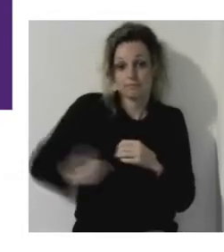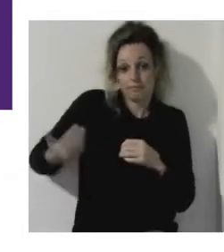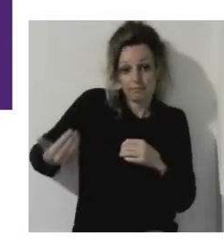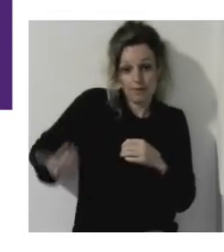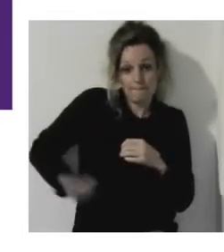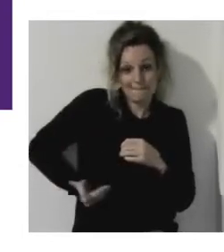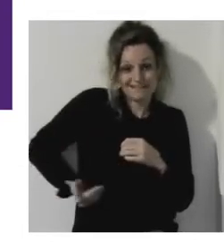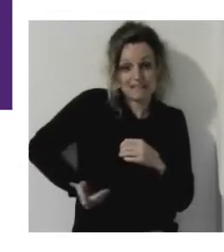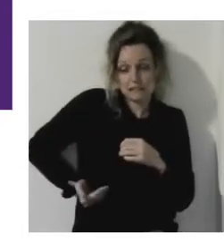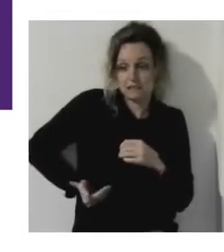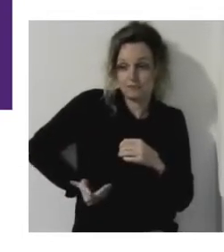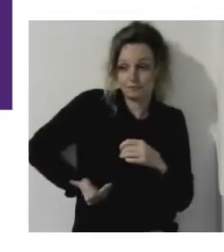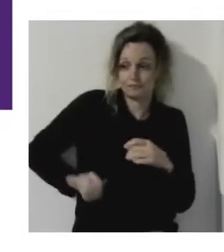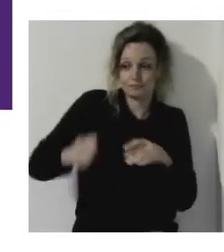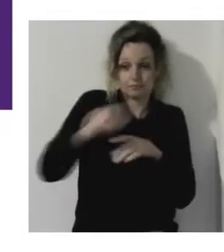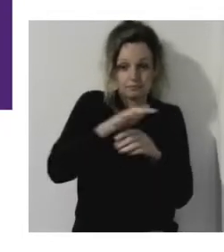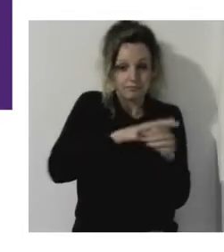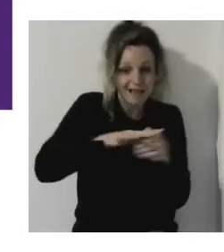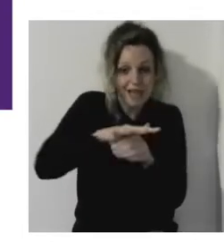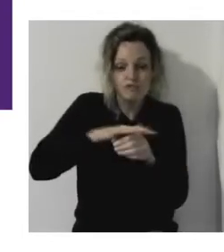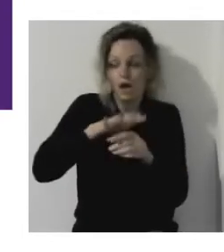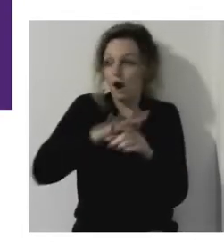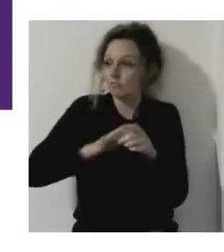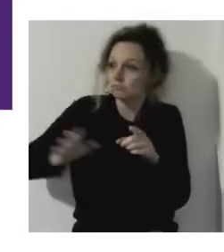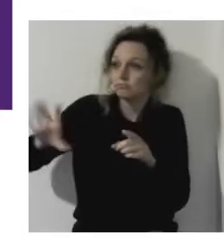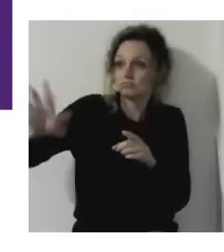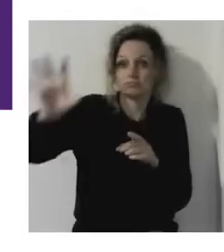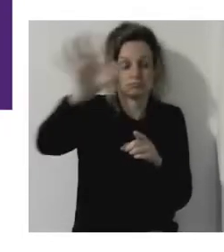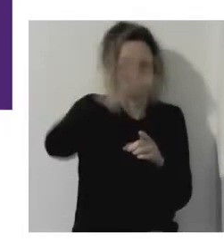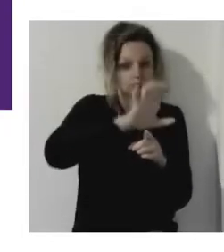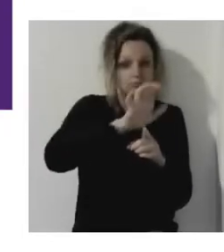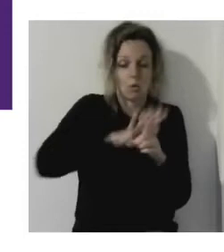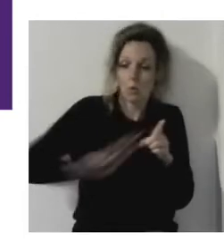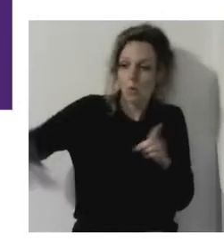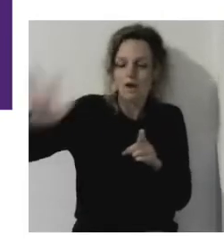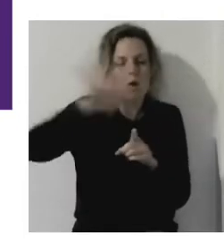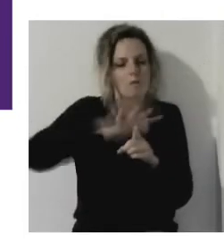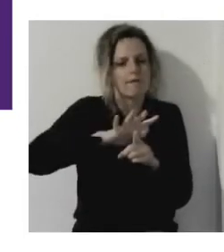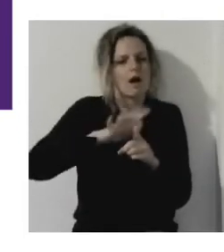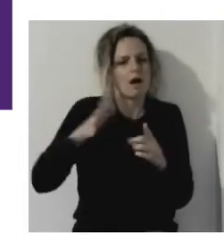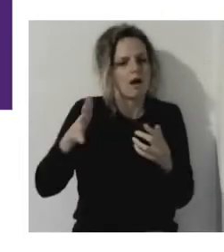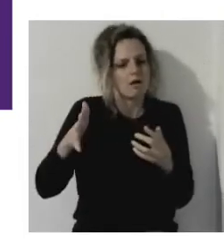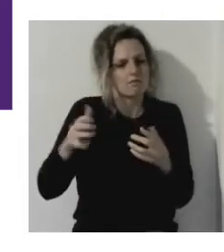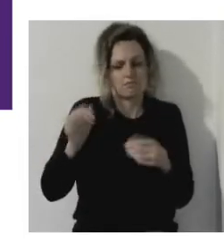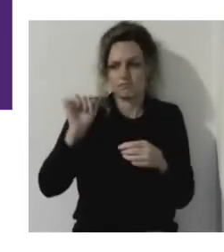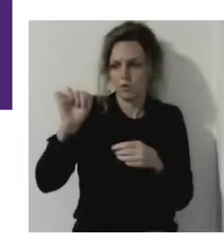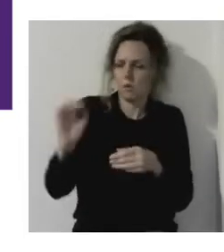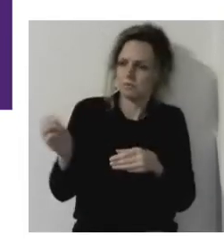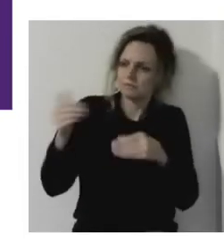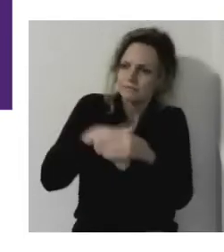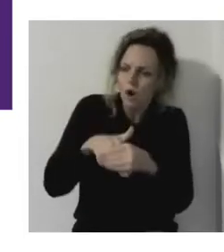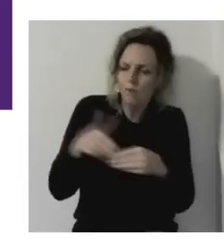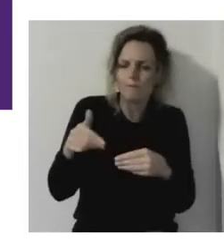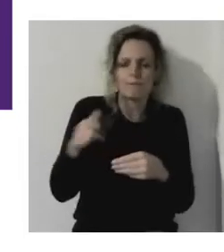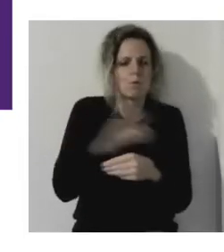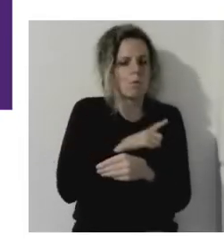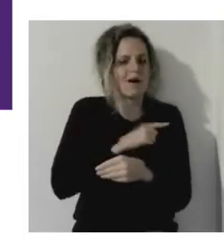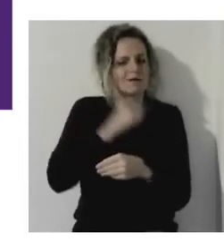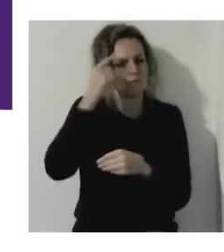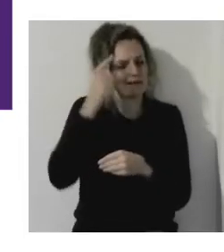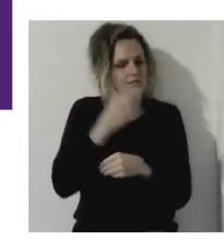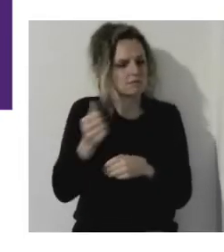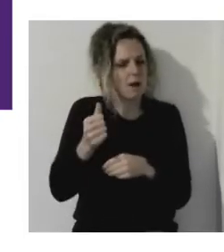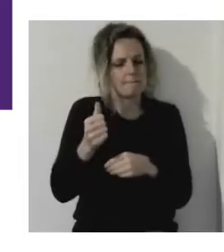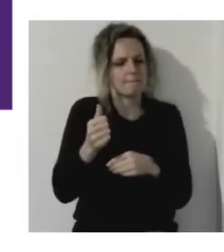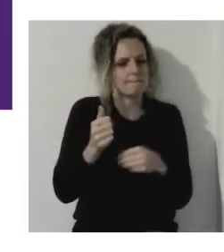Why do you think businesses don't get inclusive design? You know, I have a, I have a